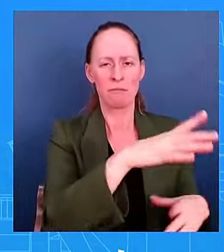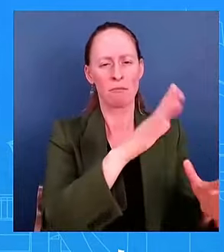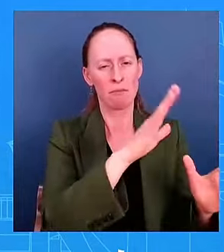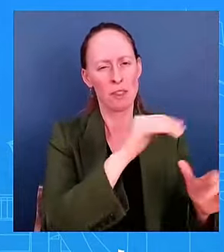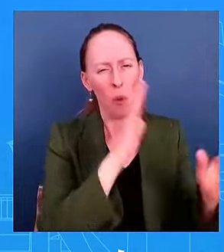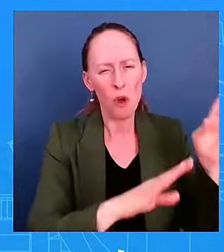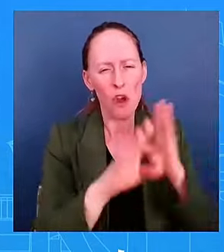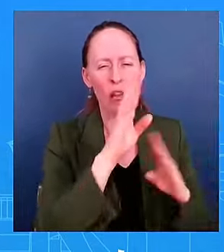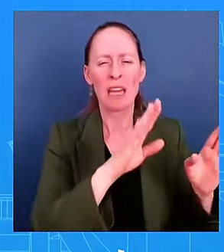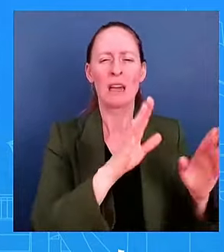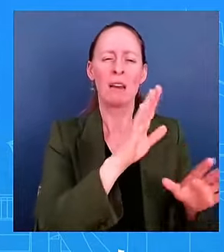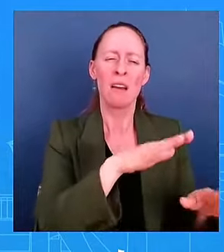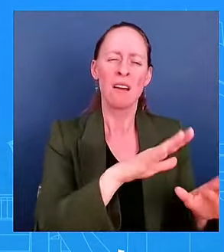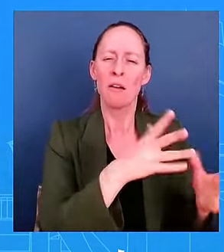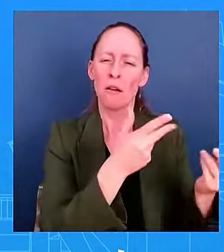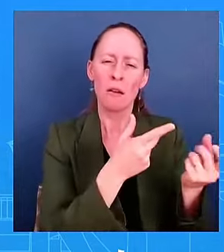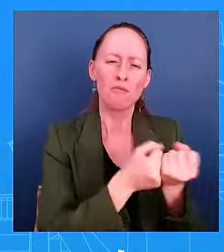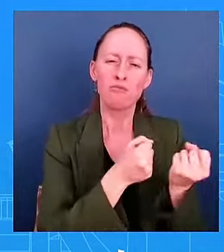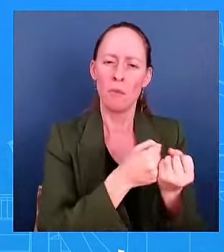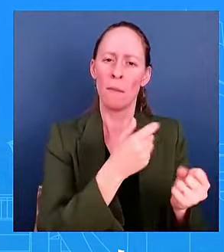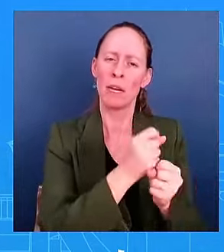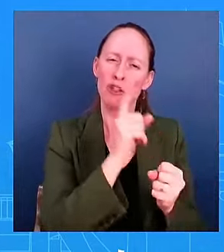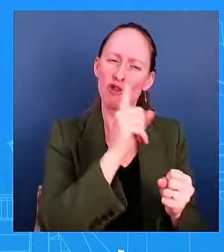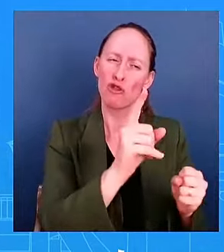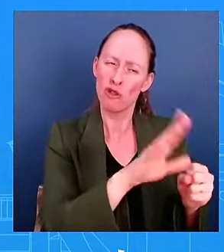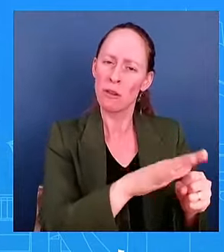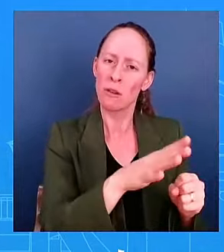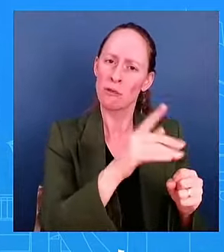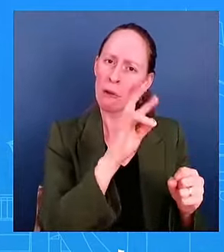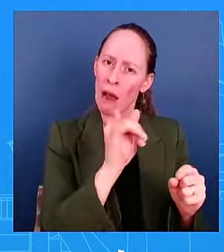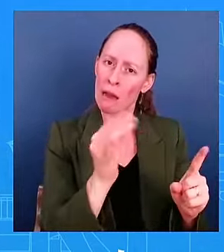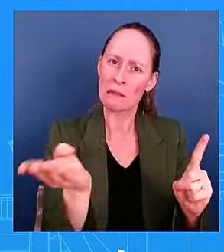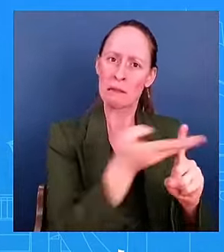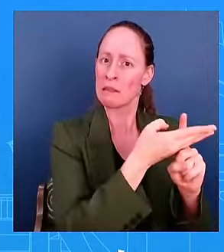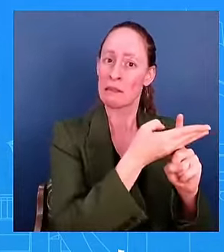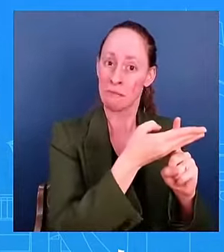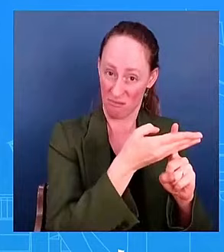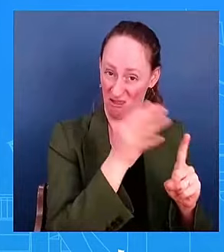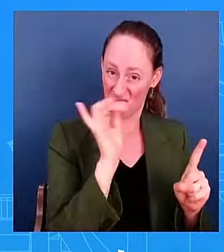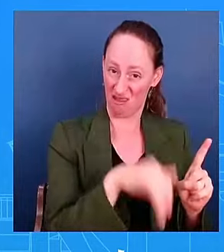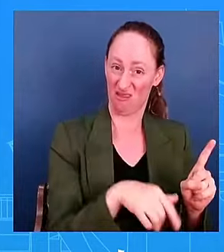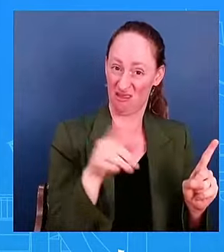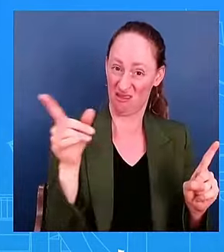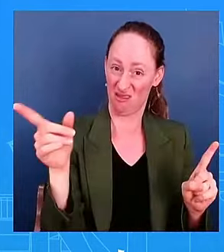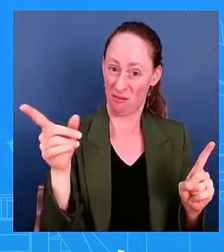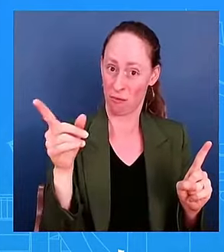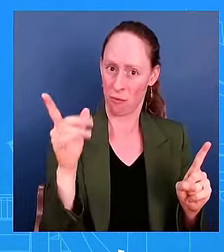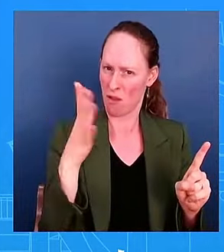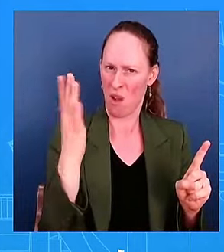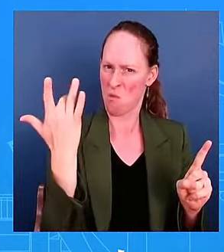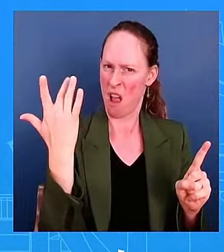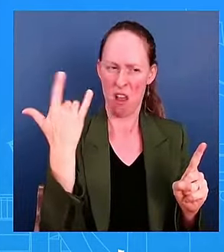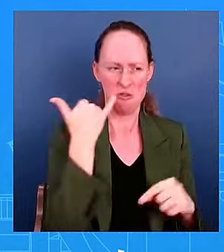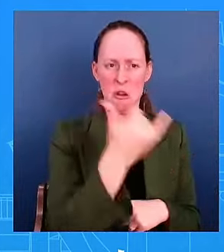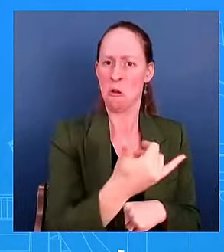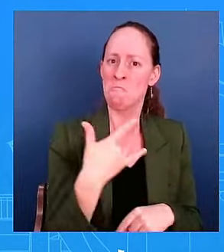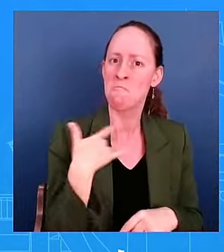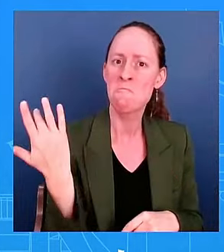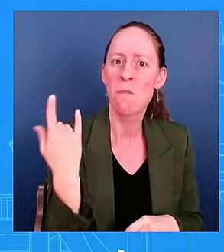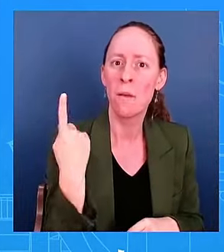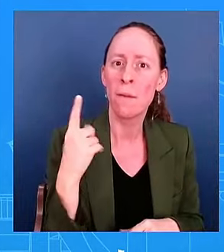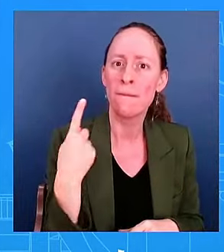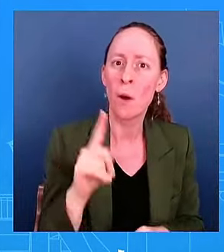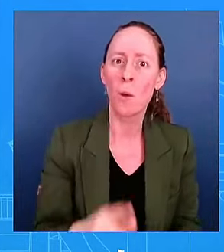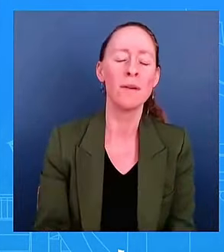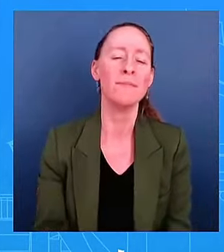effectively for his reelection? Is that was that the purpose? So look, I'm not going to get into certainly private conversations. He